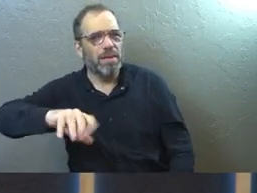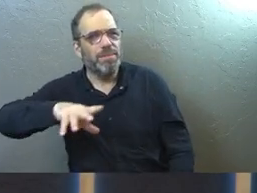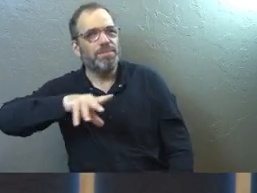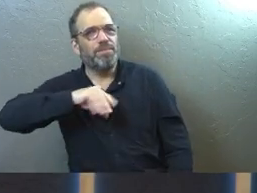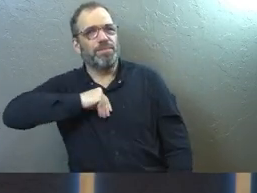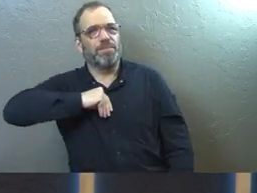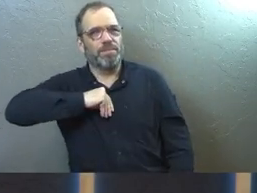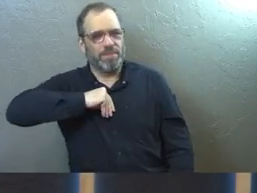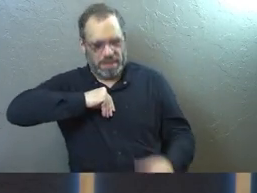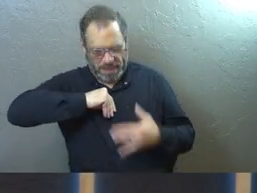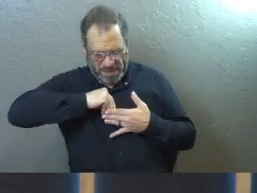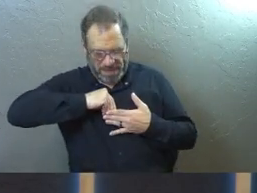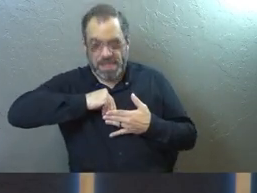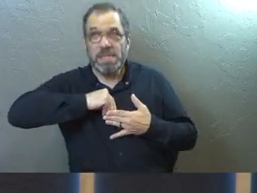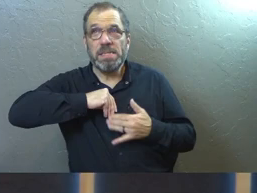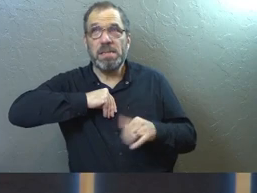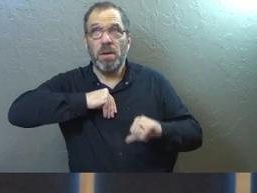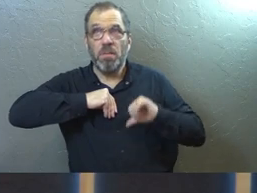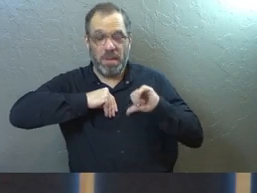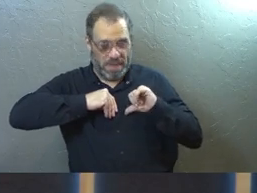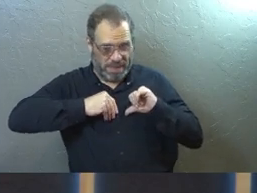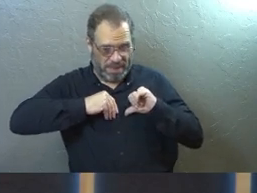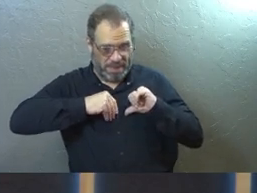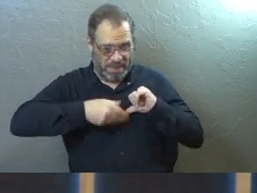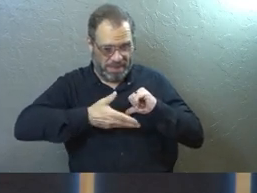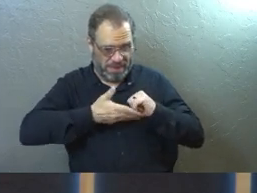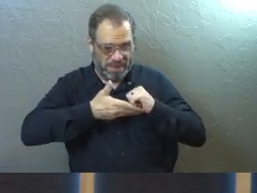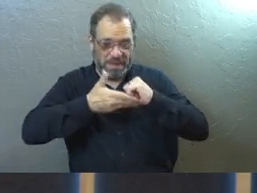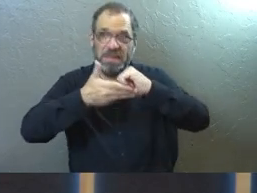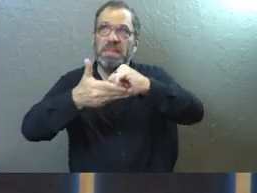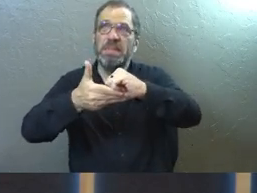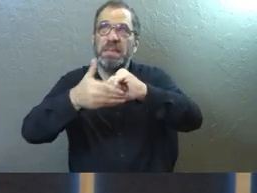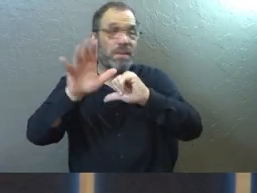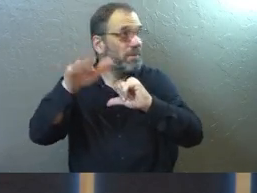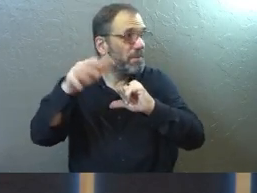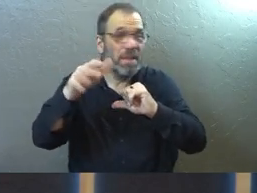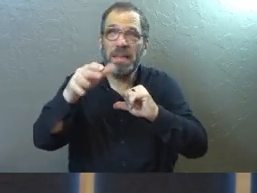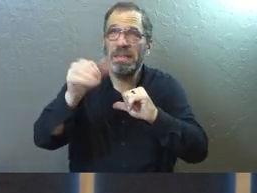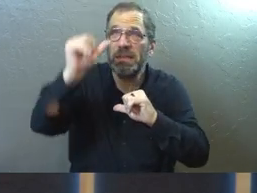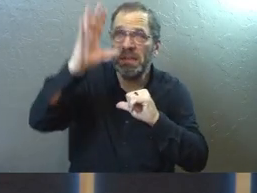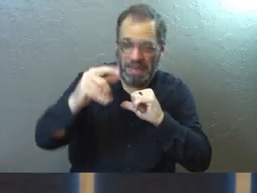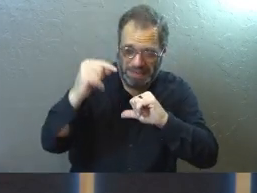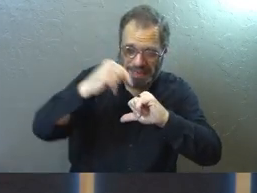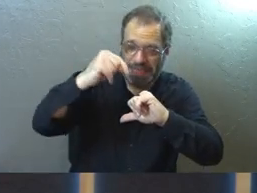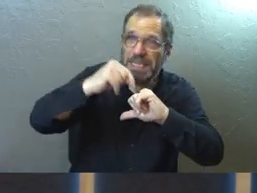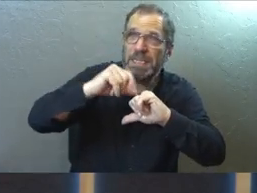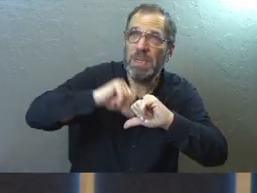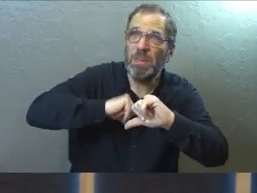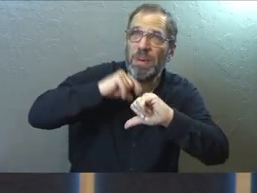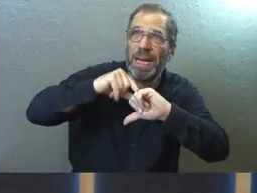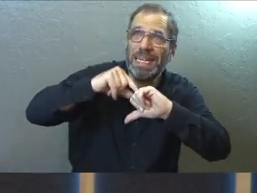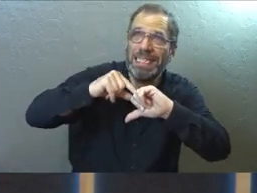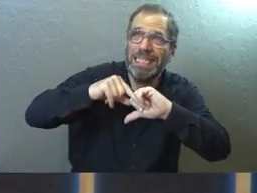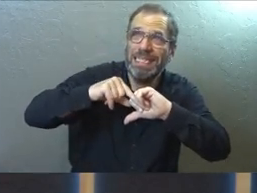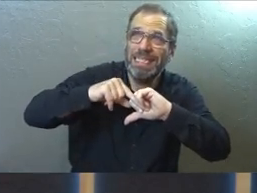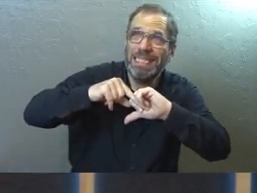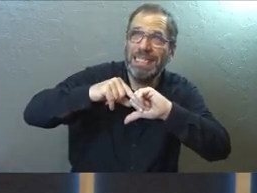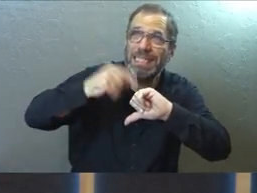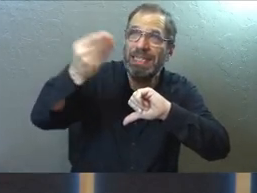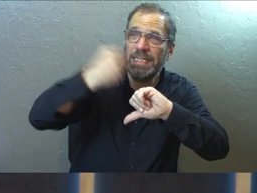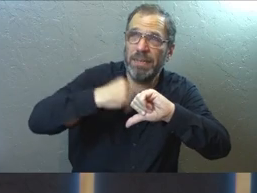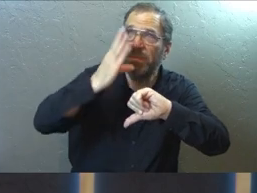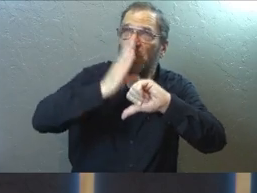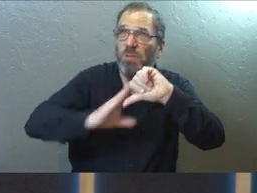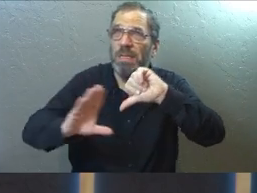Take it to God. Pray a prayer. Whisper it in a moment. God, would you bring